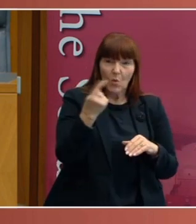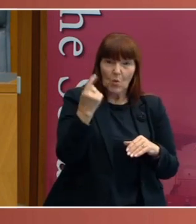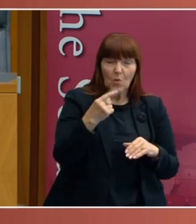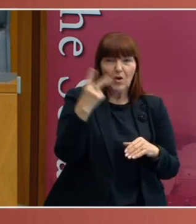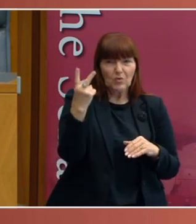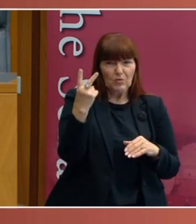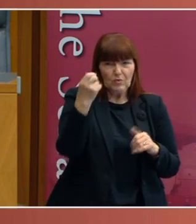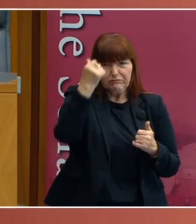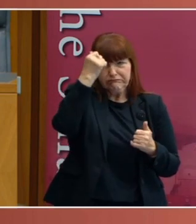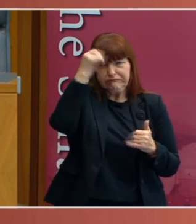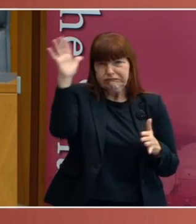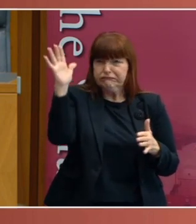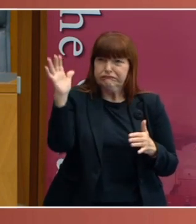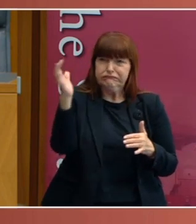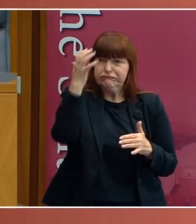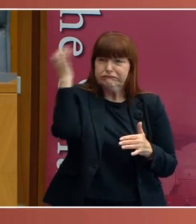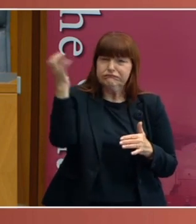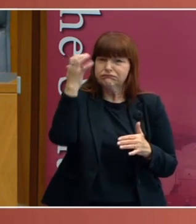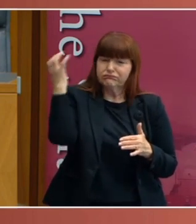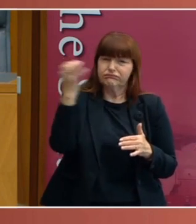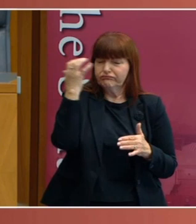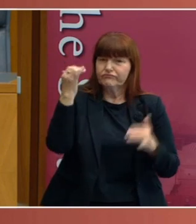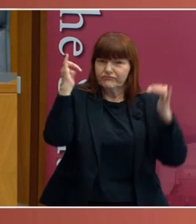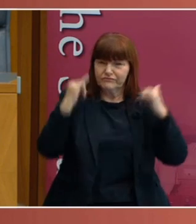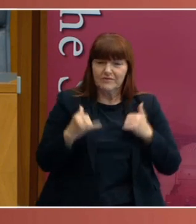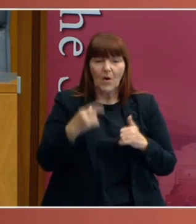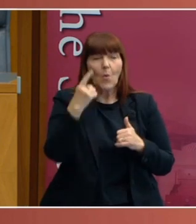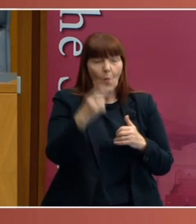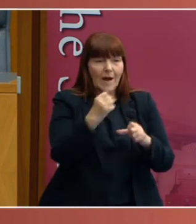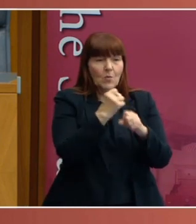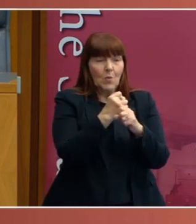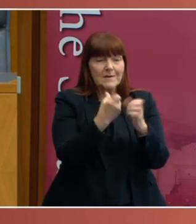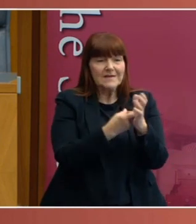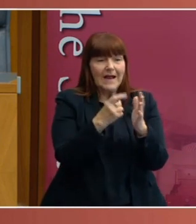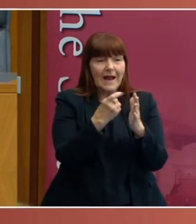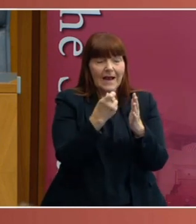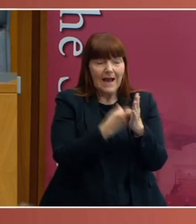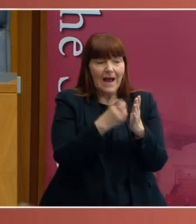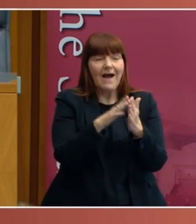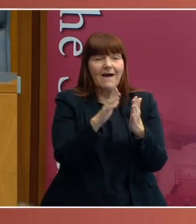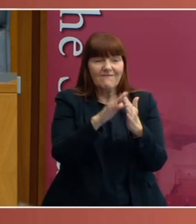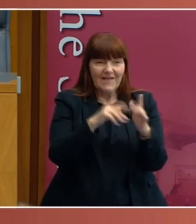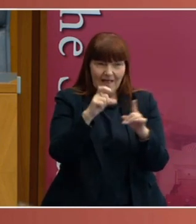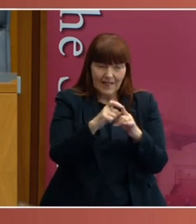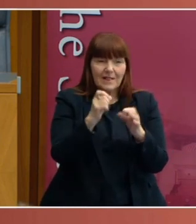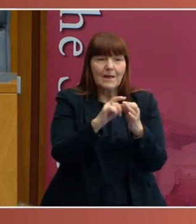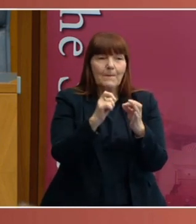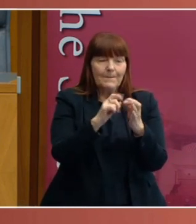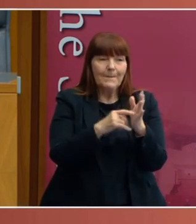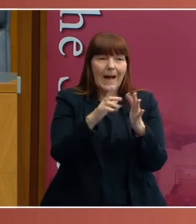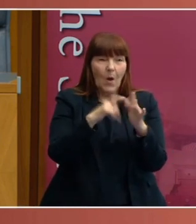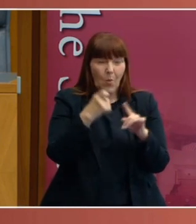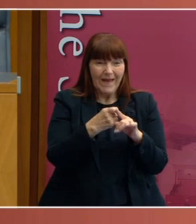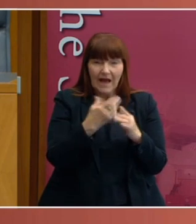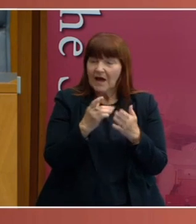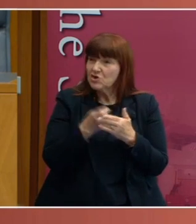illustrious counsel of the time, one of whom was Garfield Barwick. How did this young woman pay for a counsel? Well, she